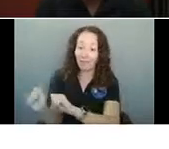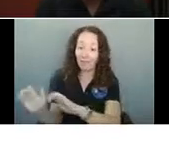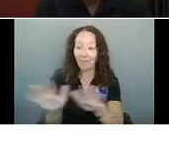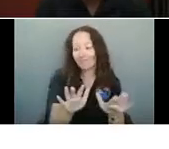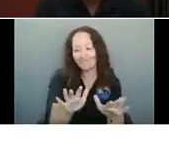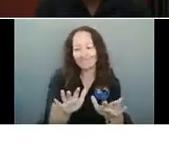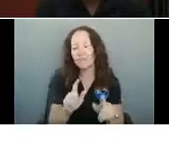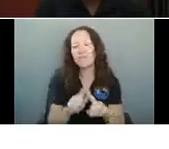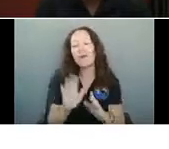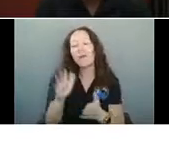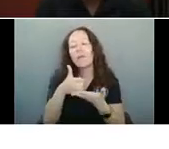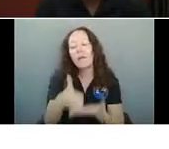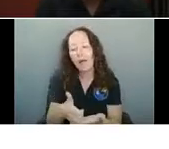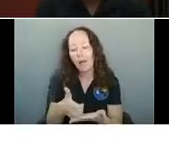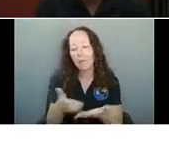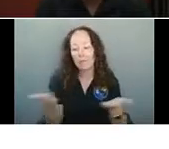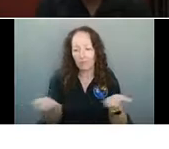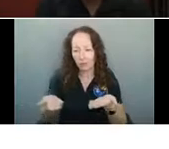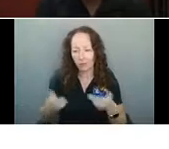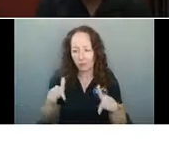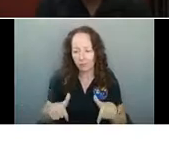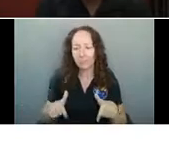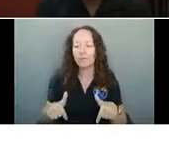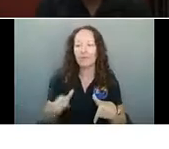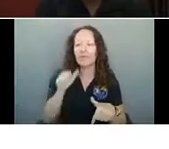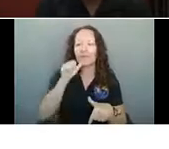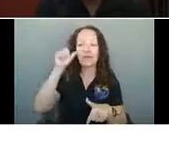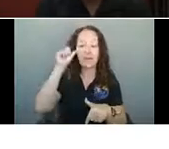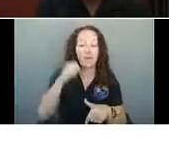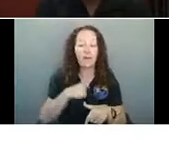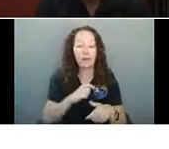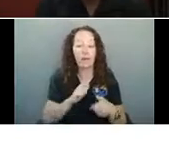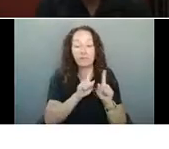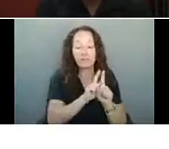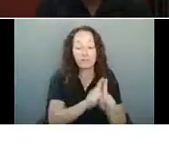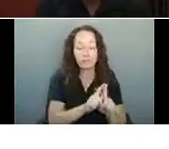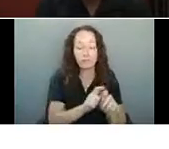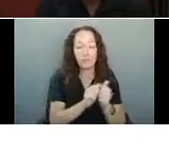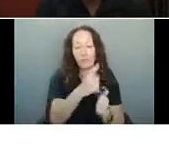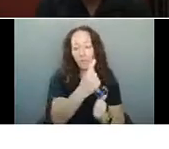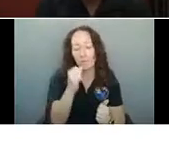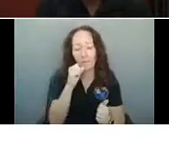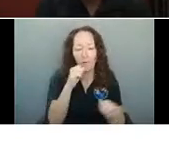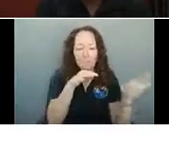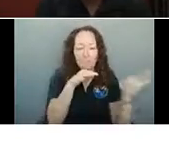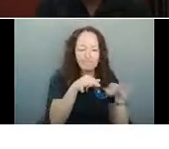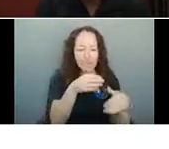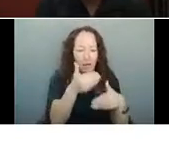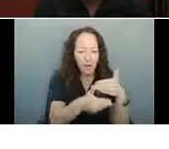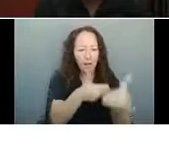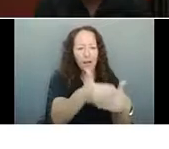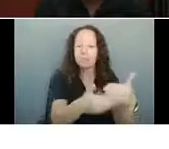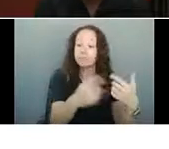able to walk a bar through this process yesterday. And it actually was successful. So with the new